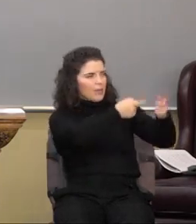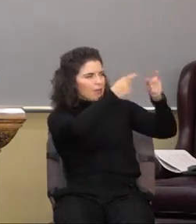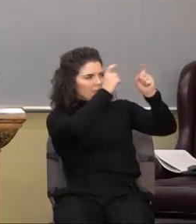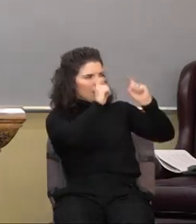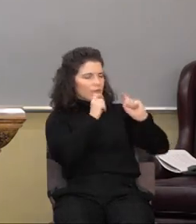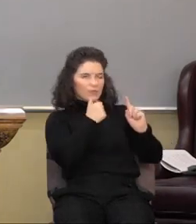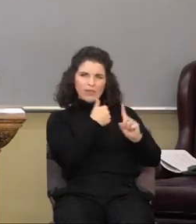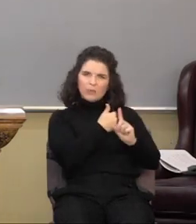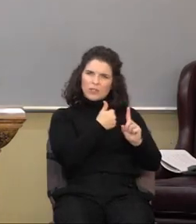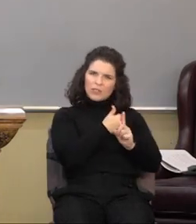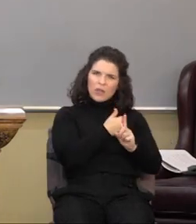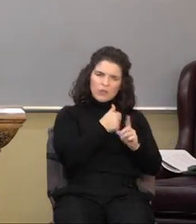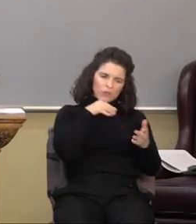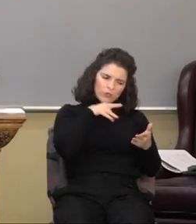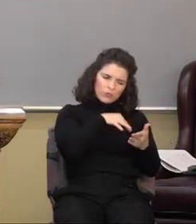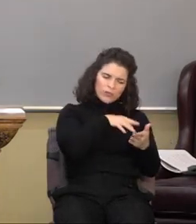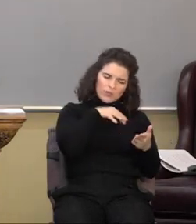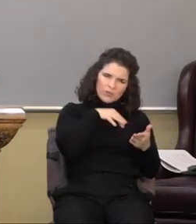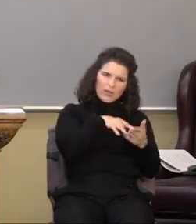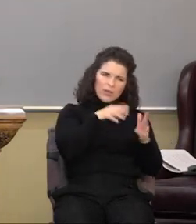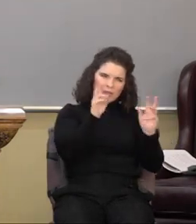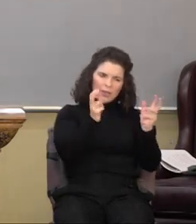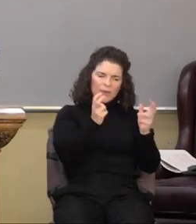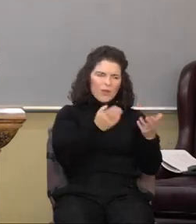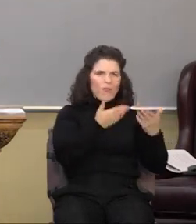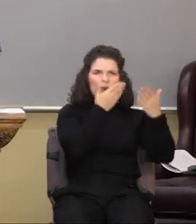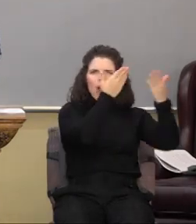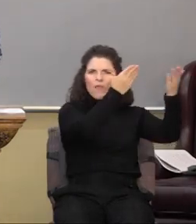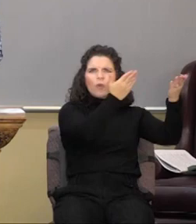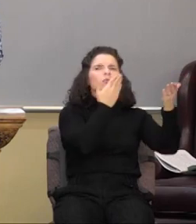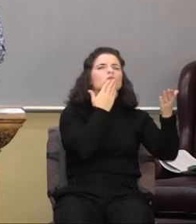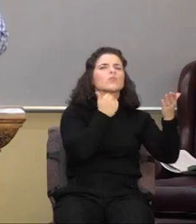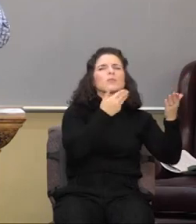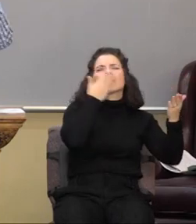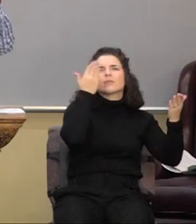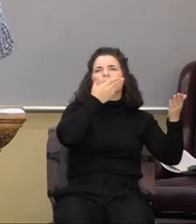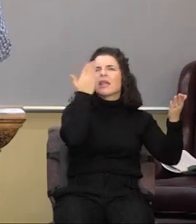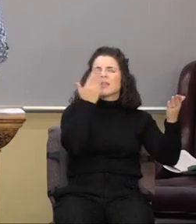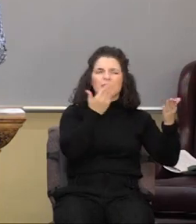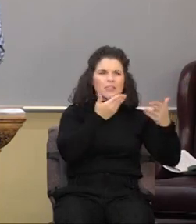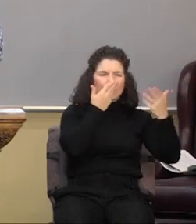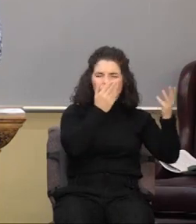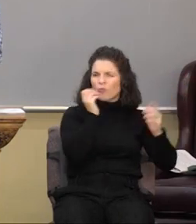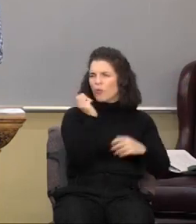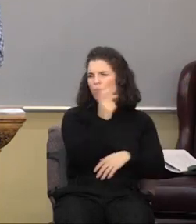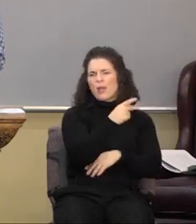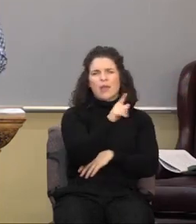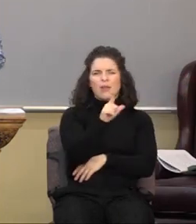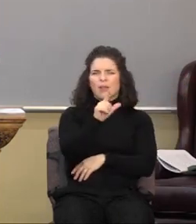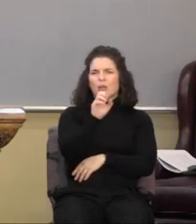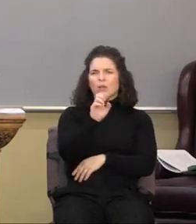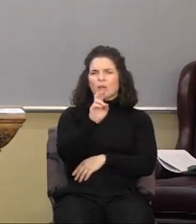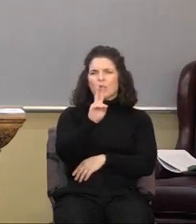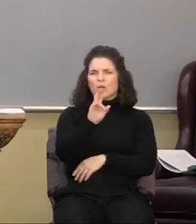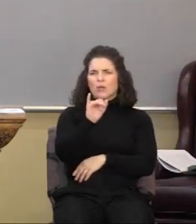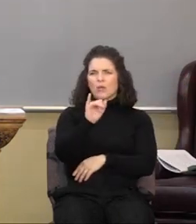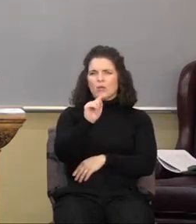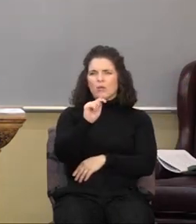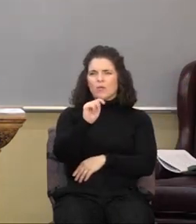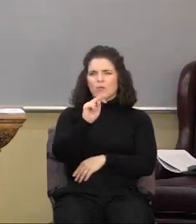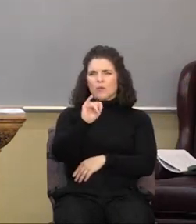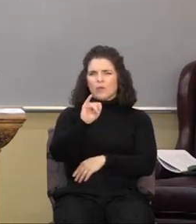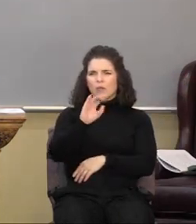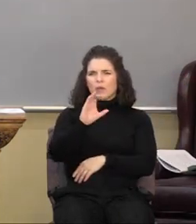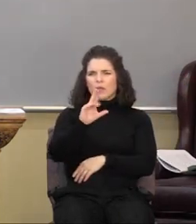you study the issue of offerings and sweet smelling savor, the sacrifices. Okay, go back to Leviticus. You find out there are these different types of